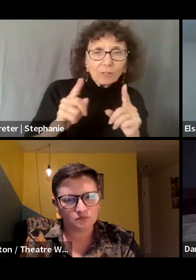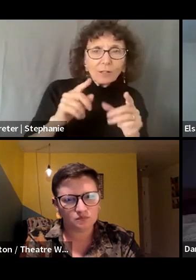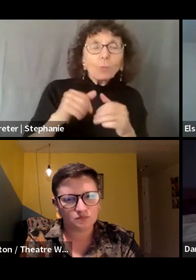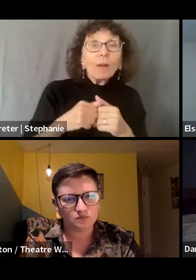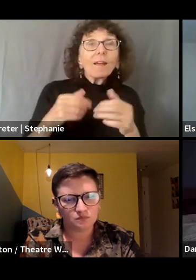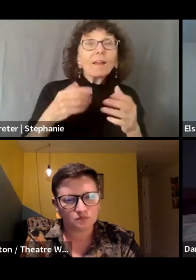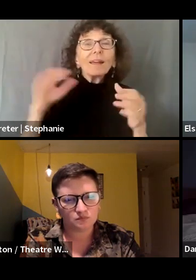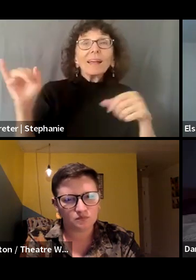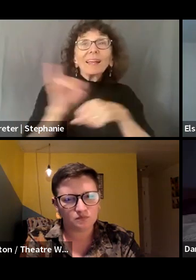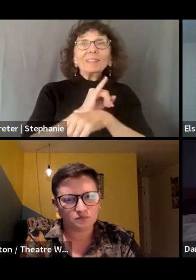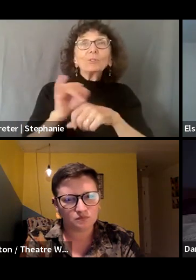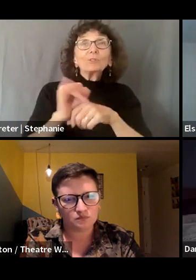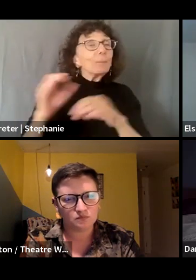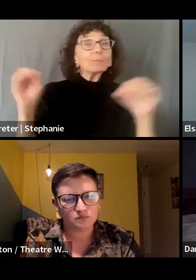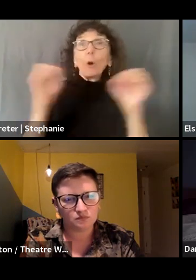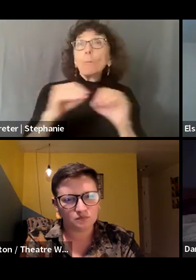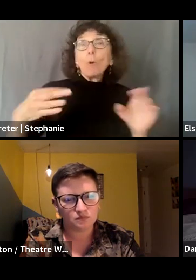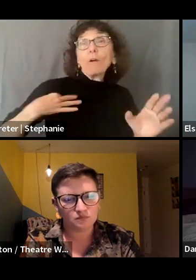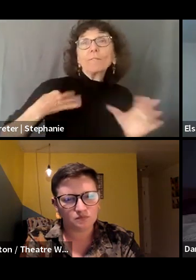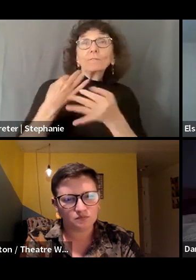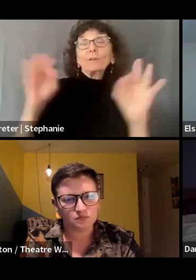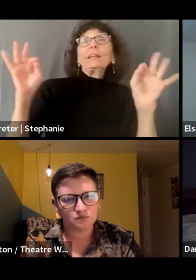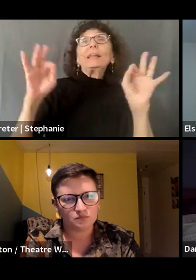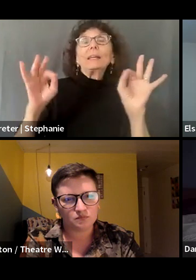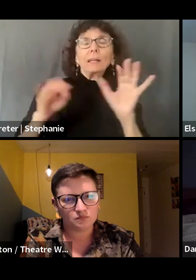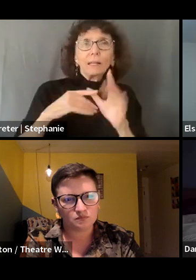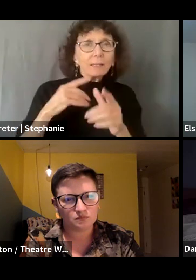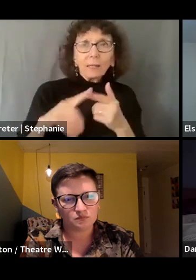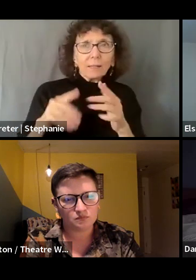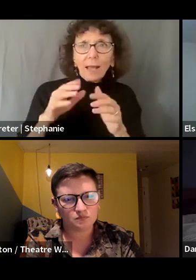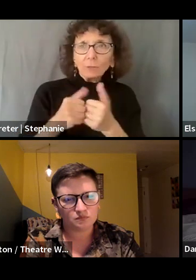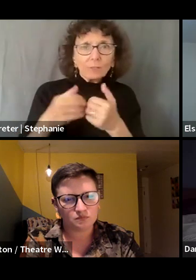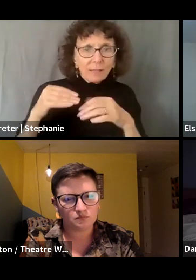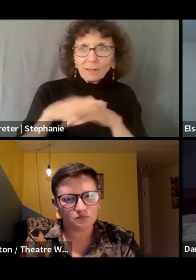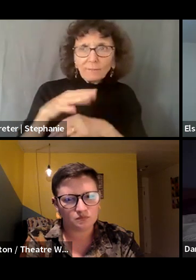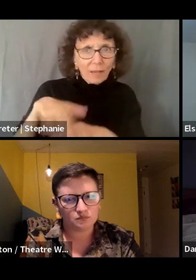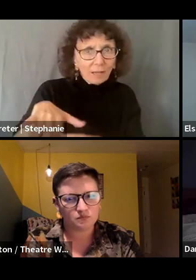its impact and how that is sort of related to this whole conversation.